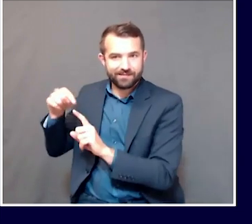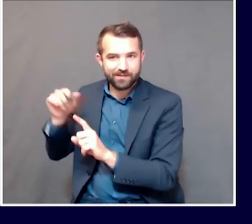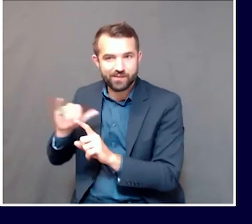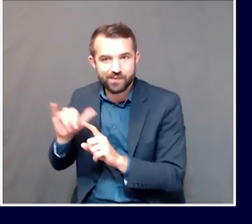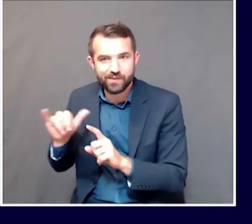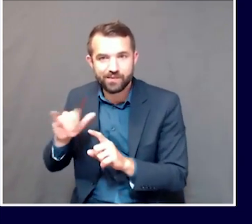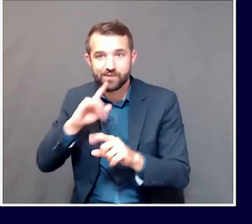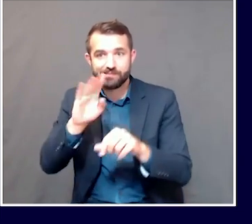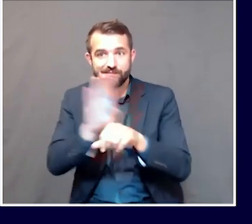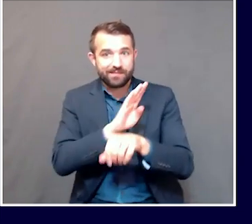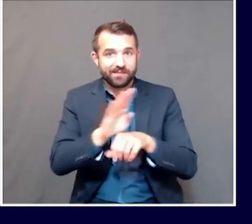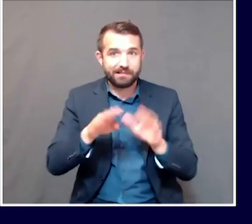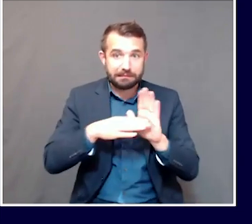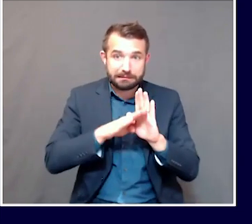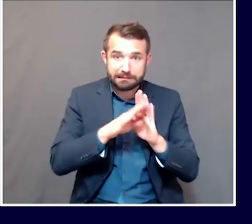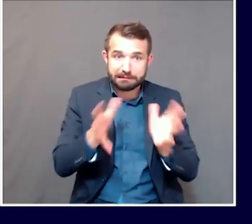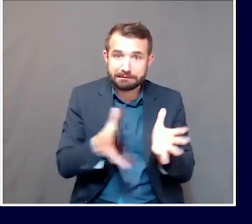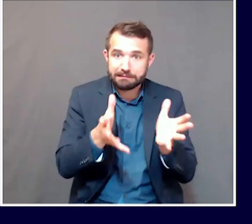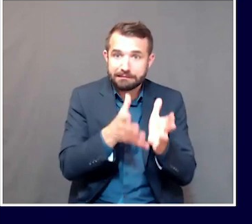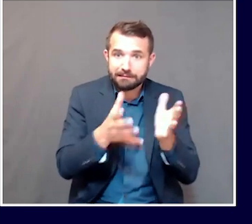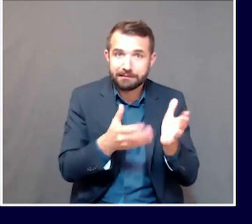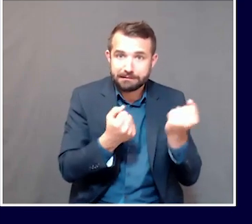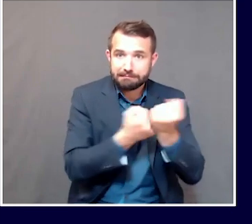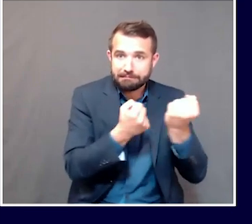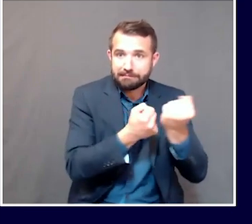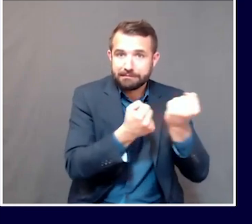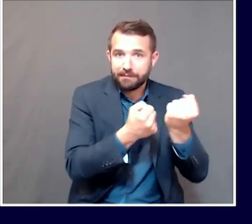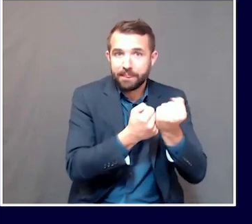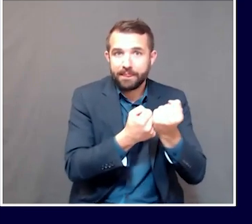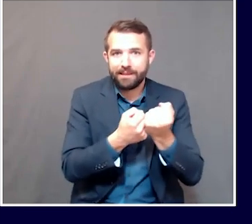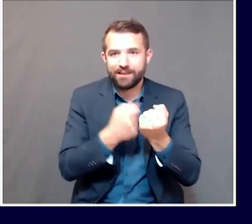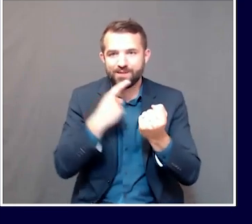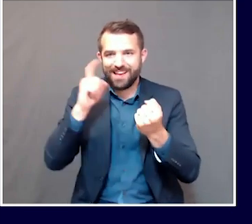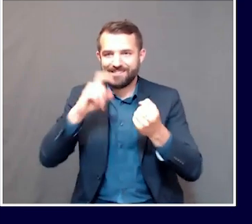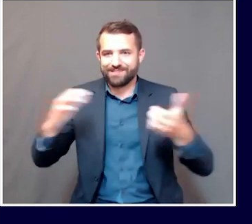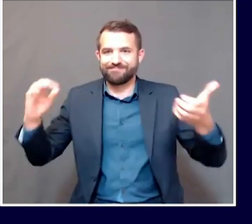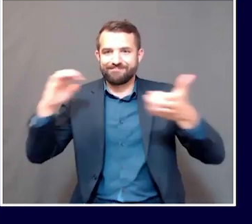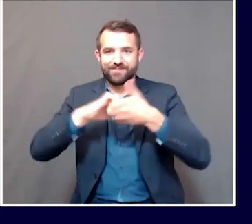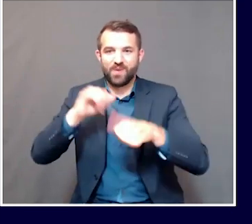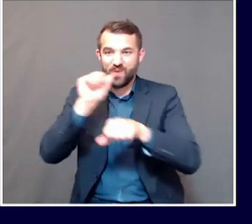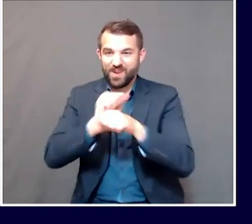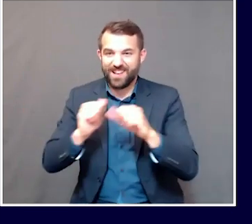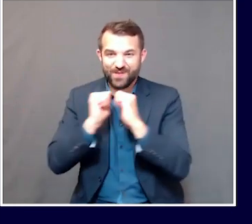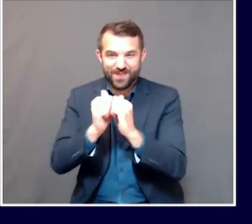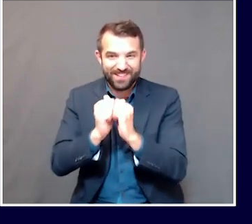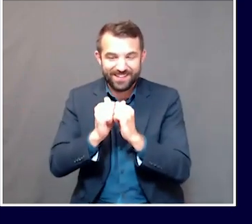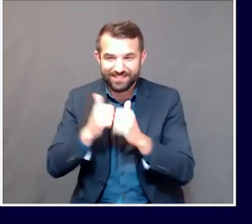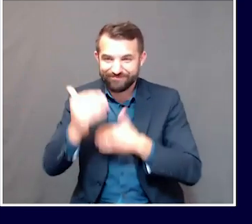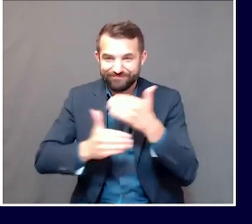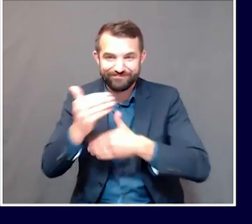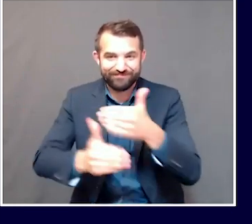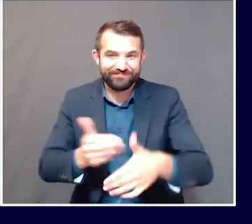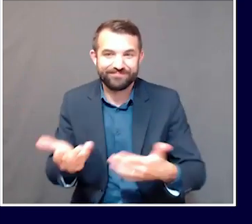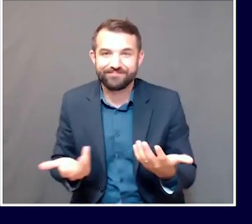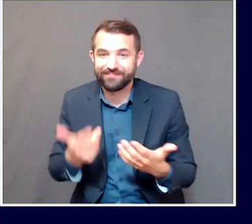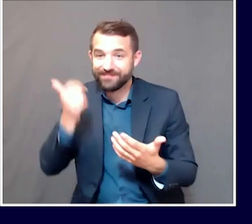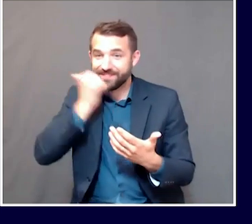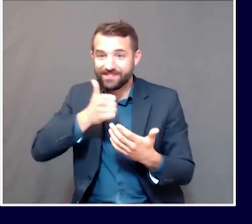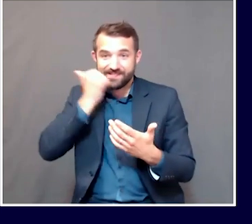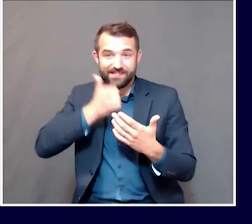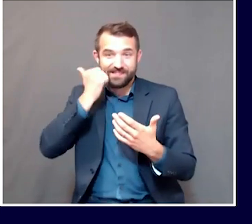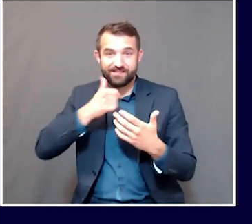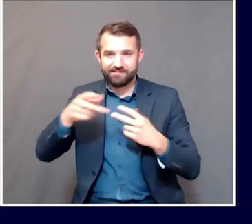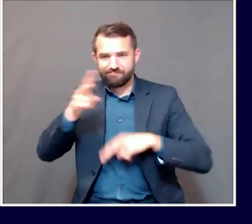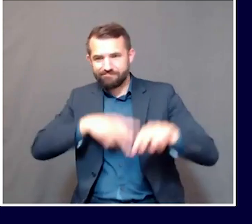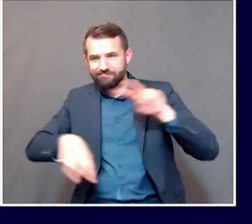to continue to move together. And to Dr. Shah's point, we look at that on an ongoing basis, recognizing that